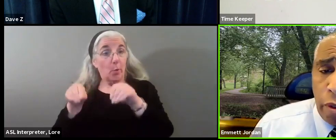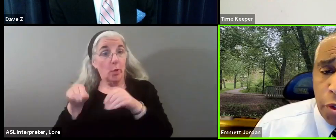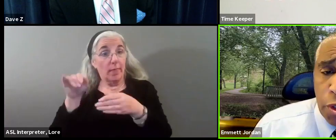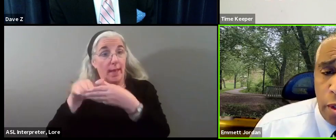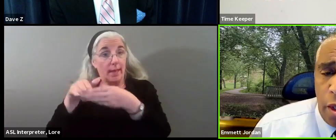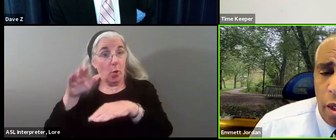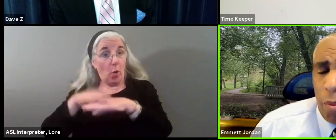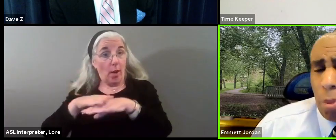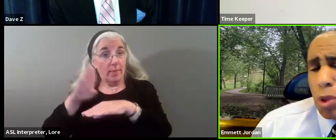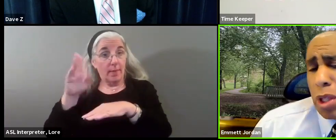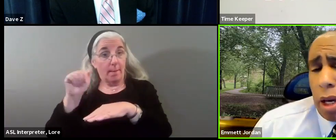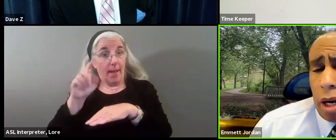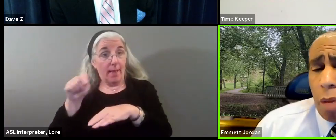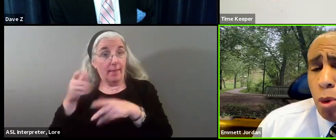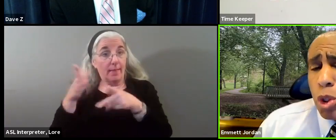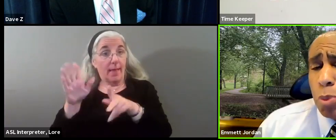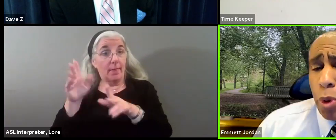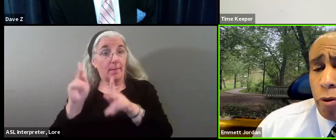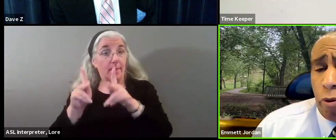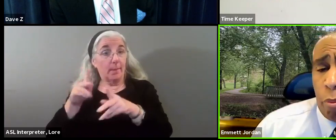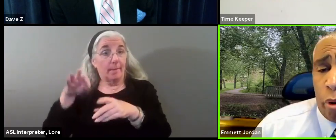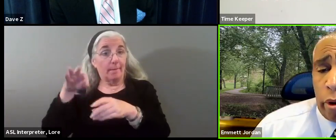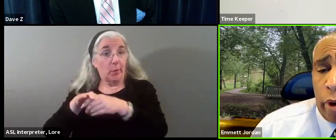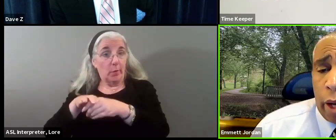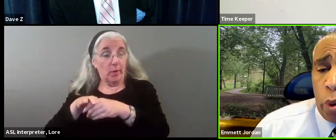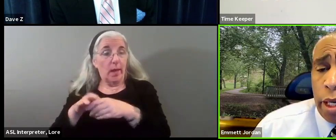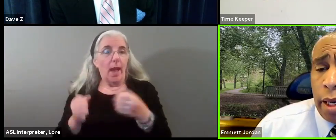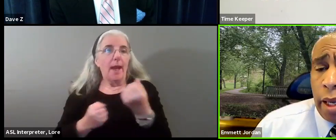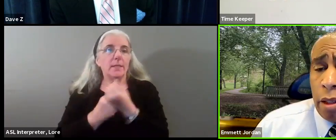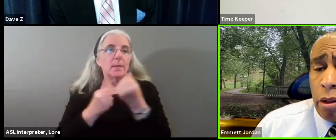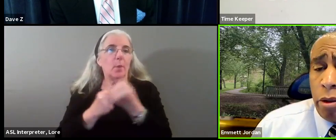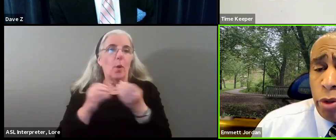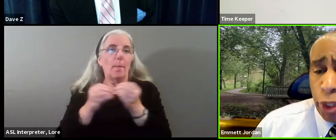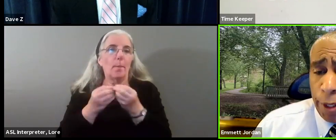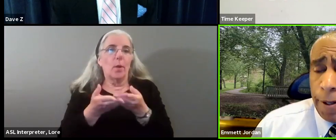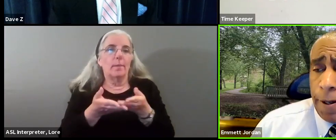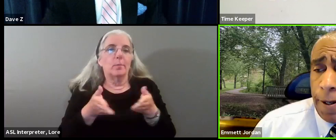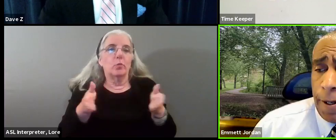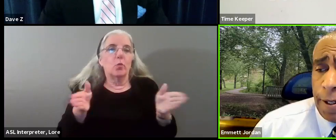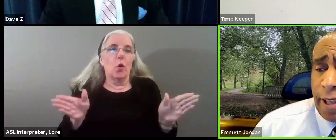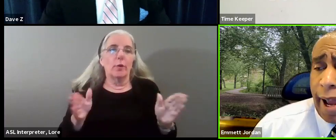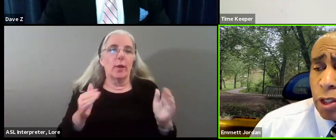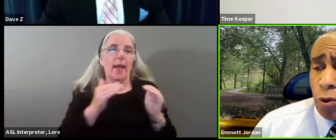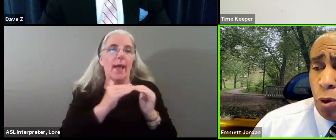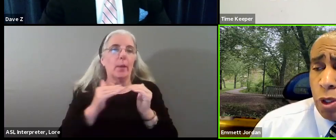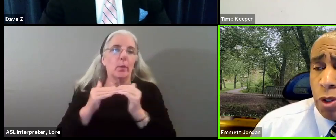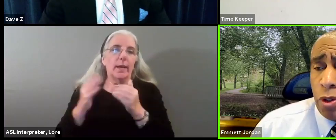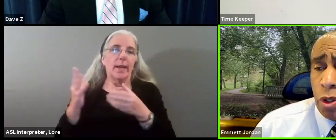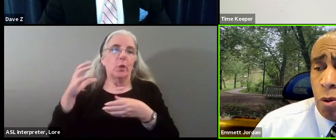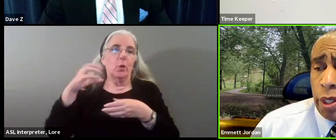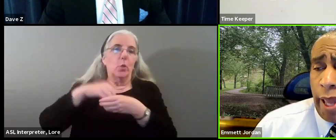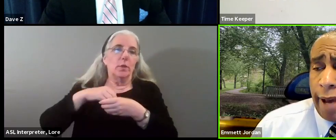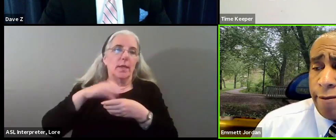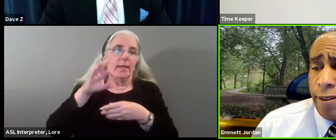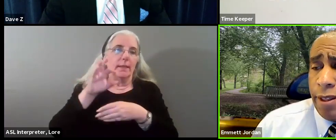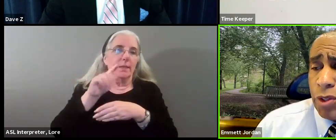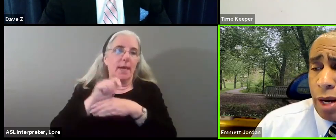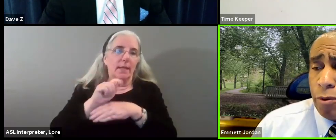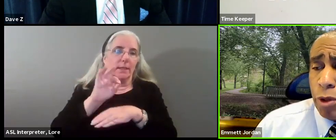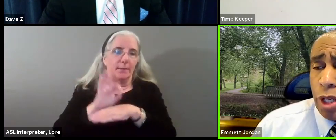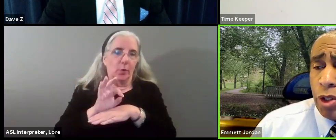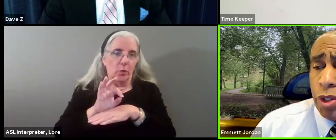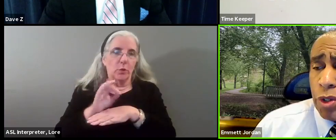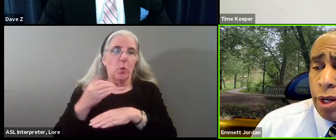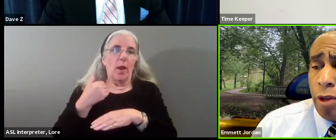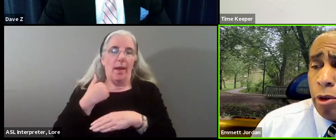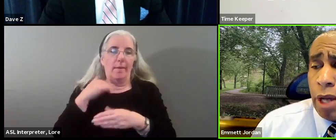people on this. Personally, I'm more supportive of a broader equity and inclusion task force. So we can have these